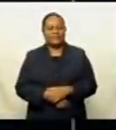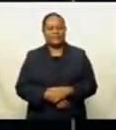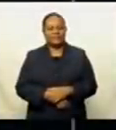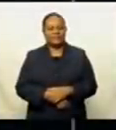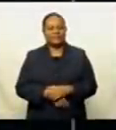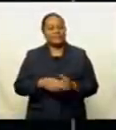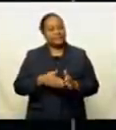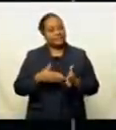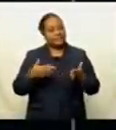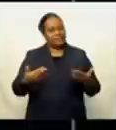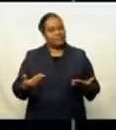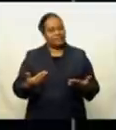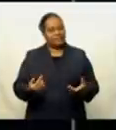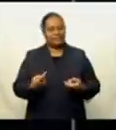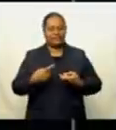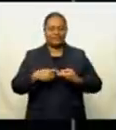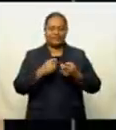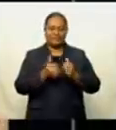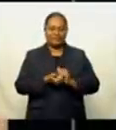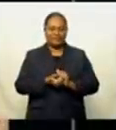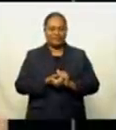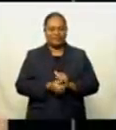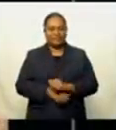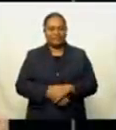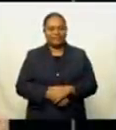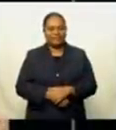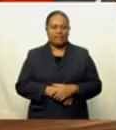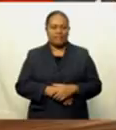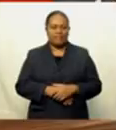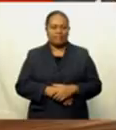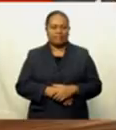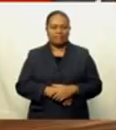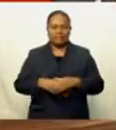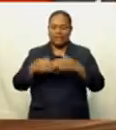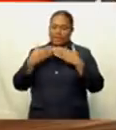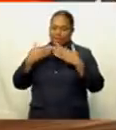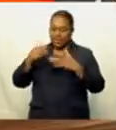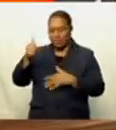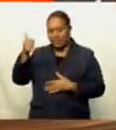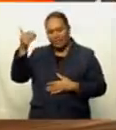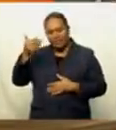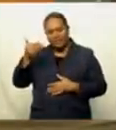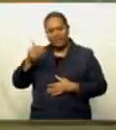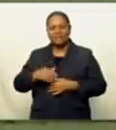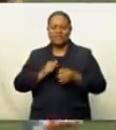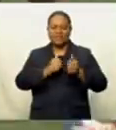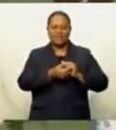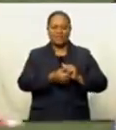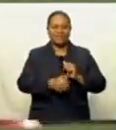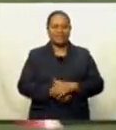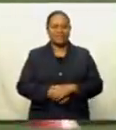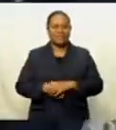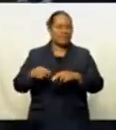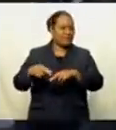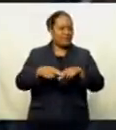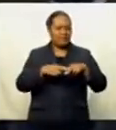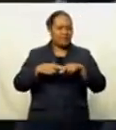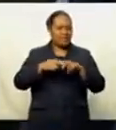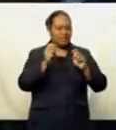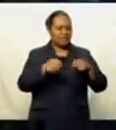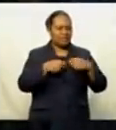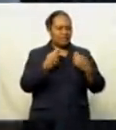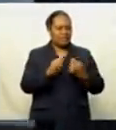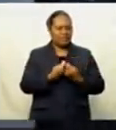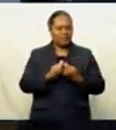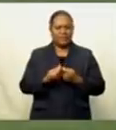And now we join Jamie for the latest in sports. Thank you and good evening ahead in sports. Bhati 3 makes New